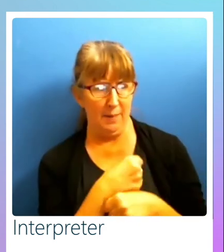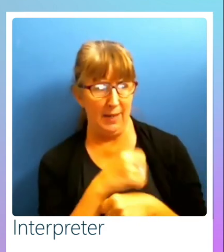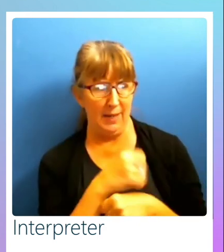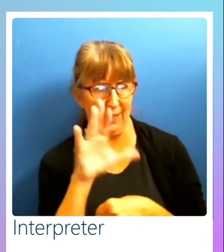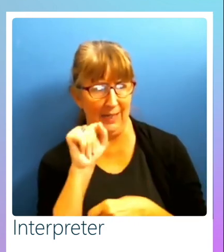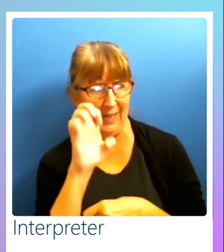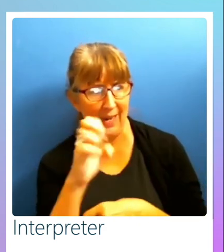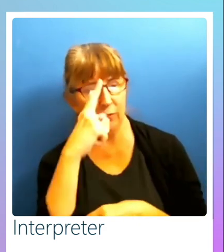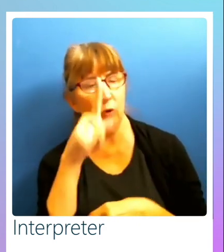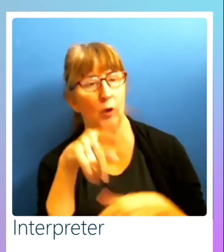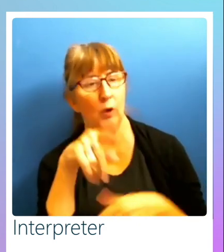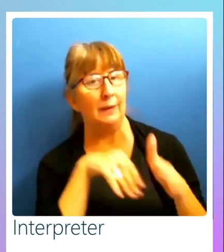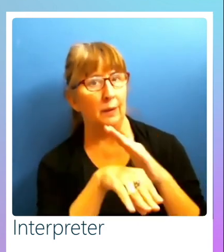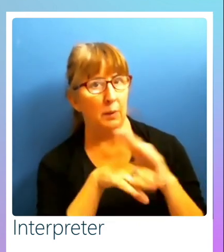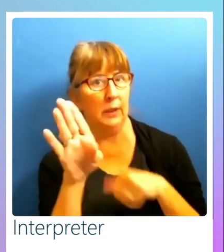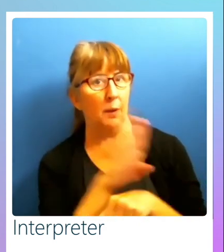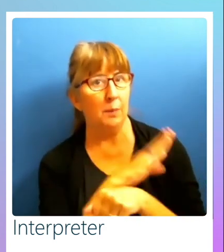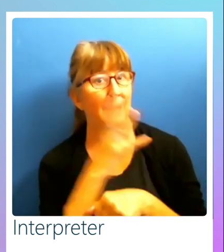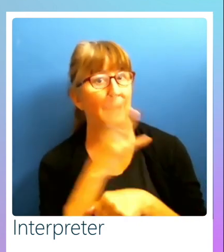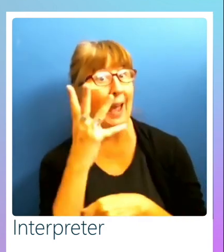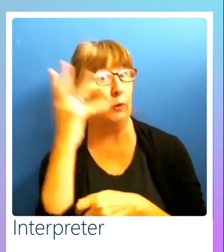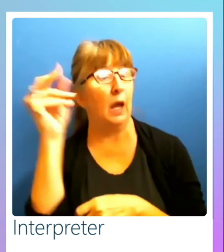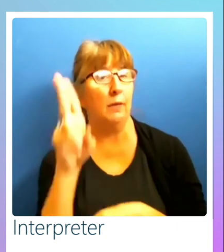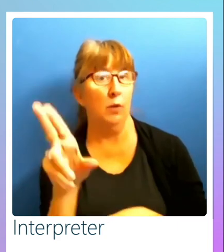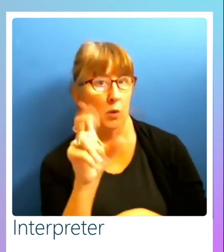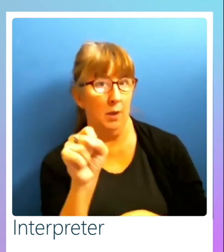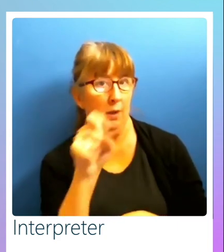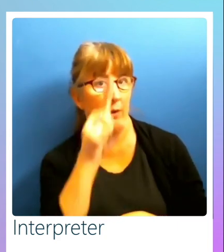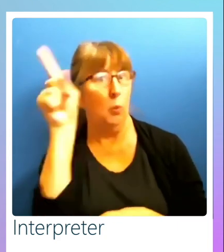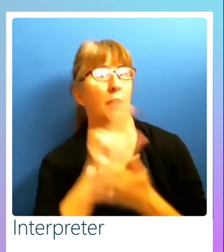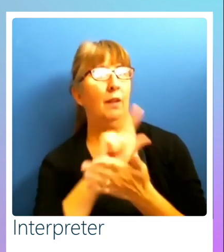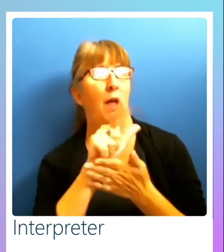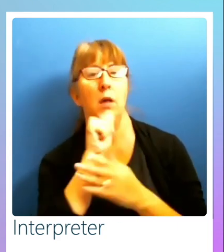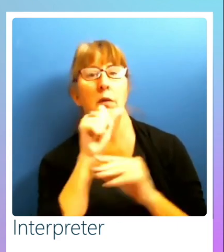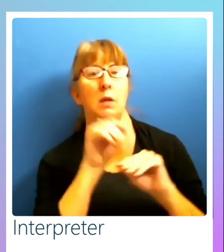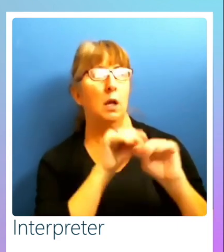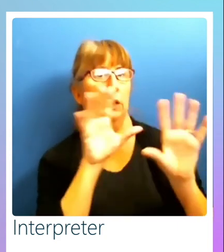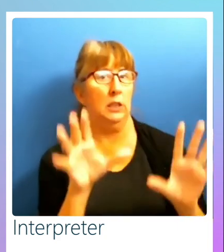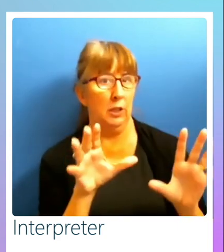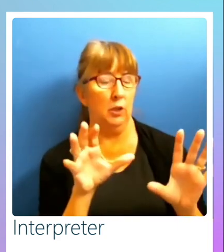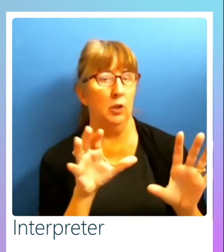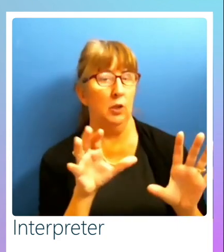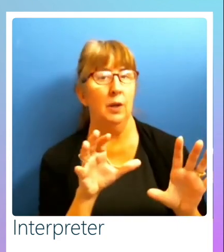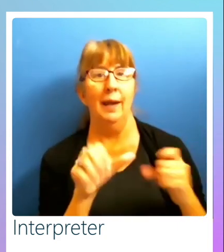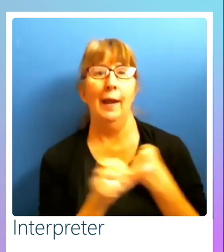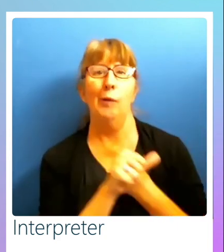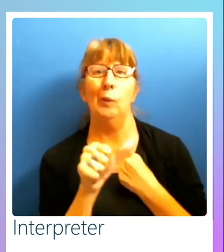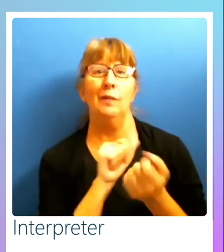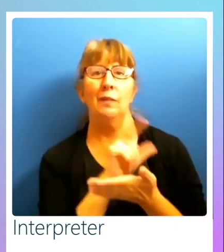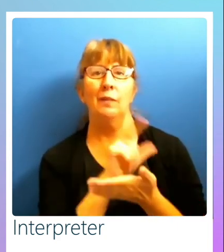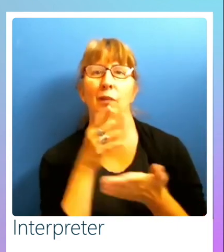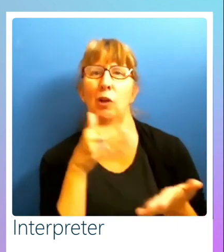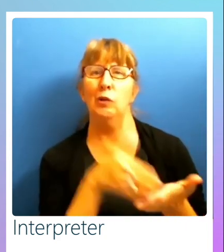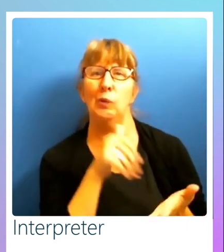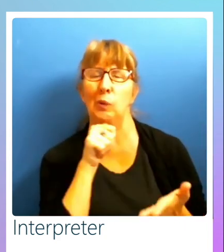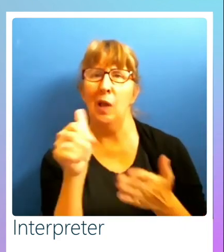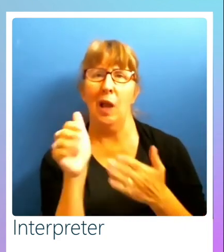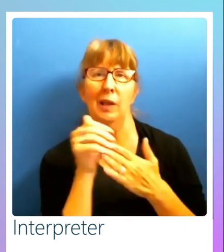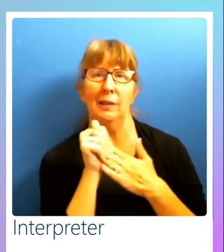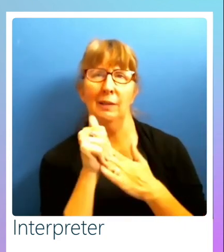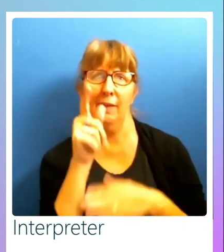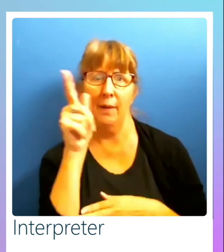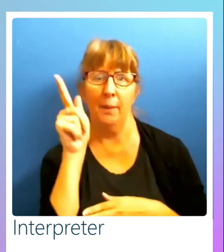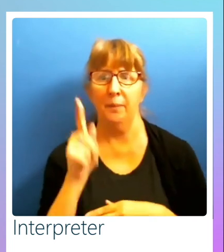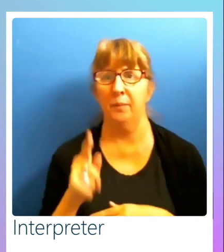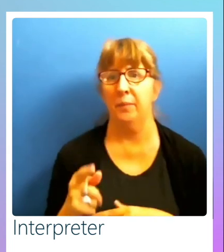in companies outside of the U.S. where the law isn't so clear and the risk of lawsuits isn't a driver? Forget about the law